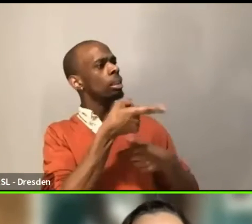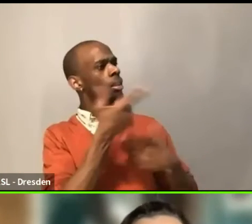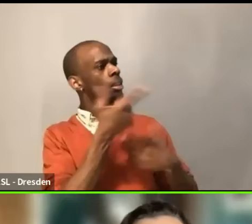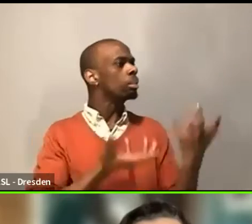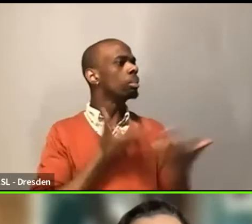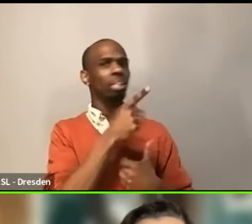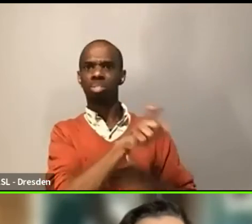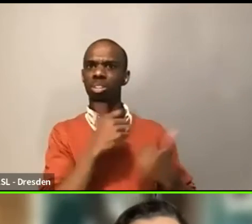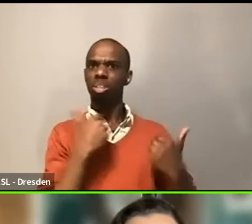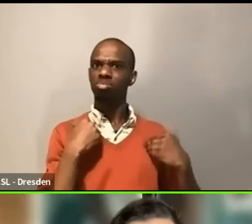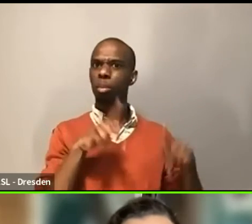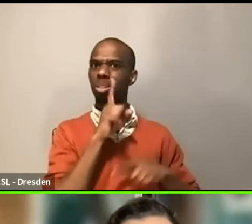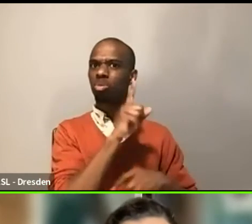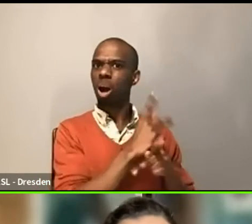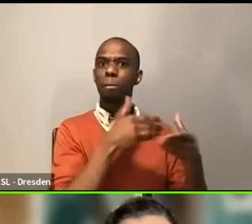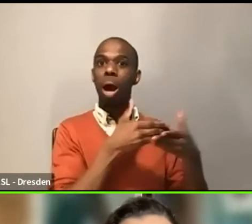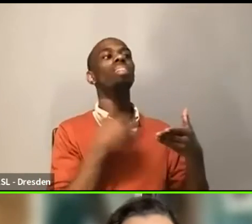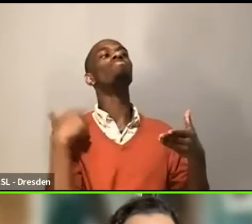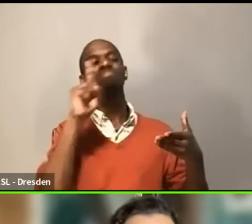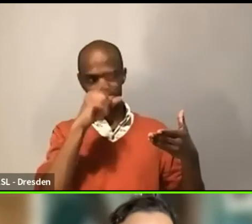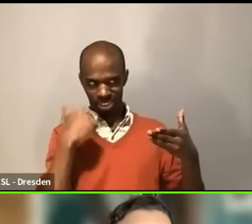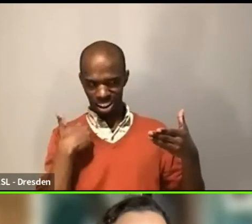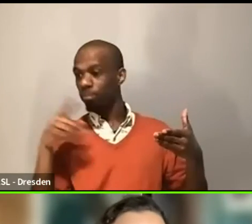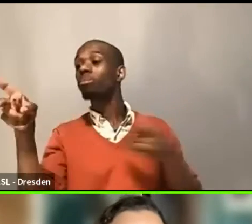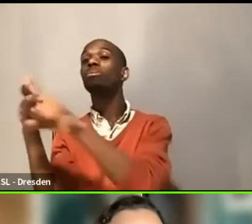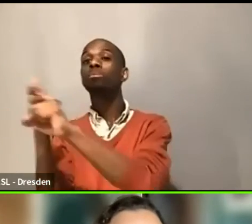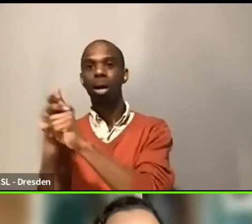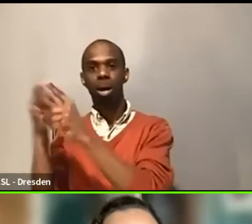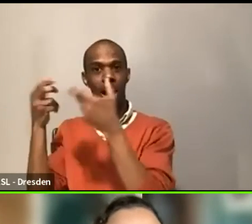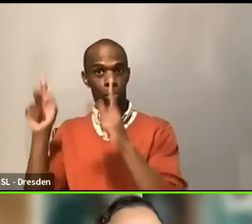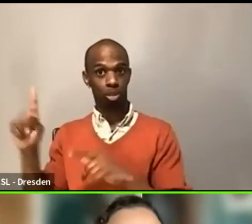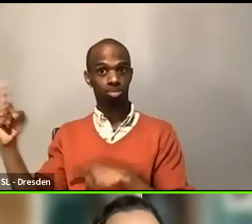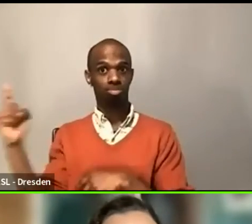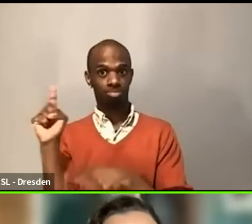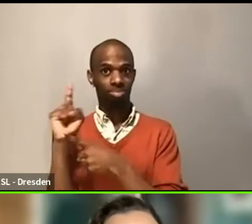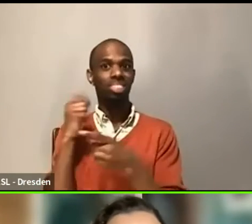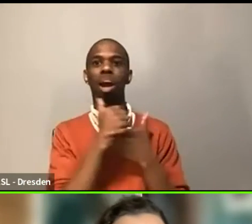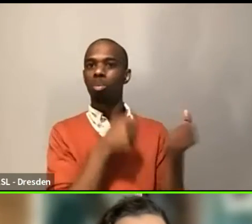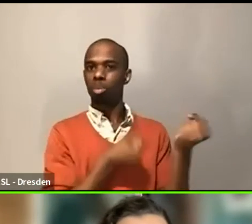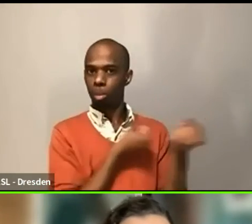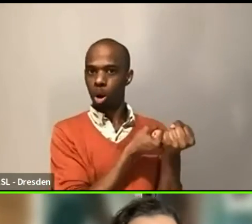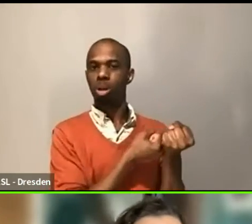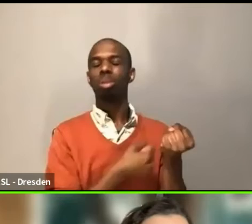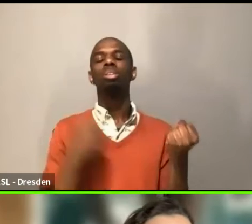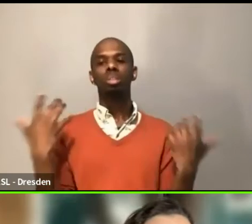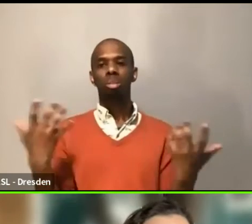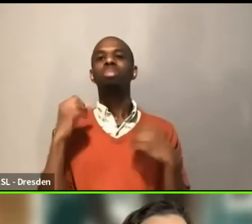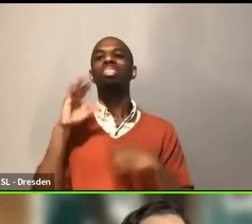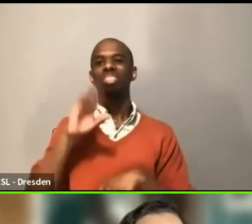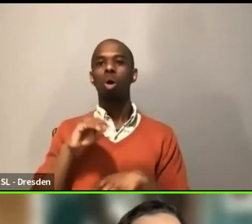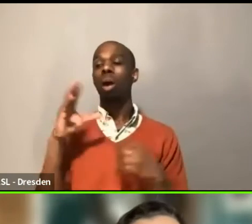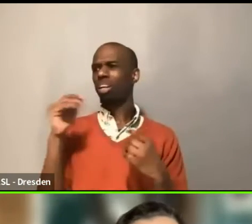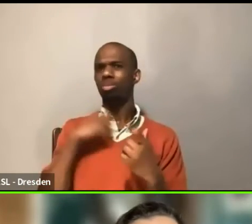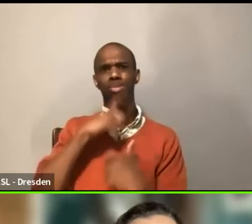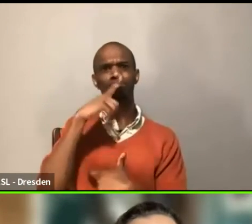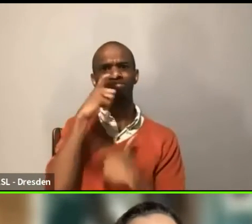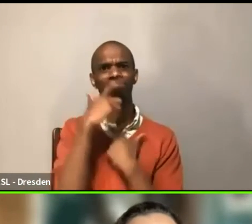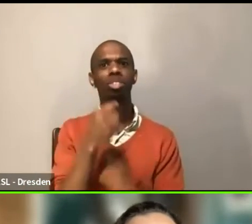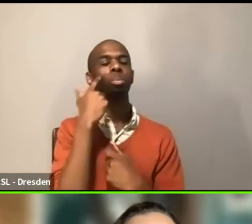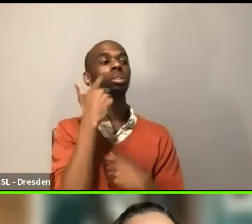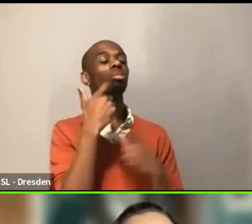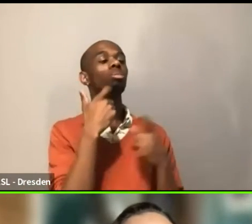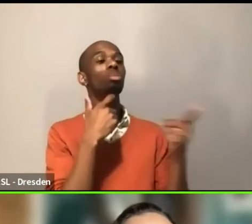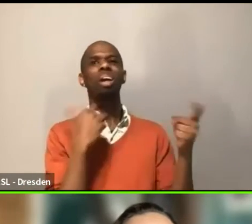couldn't have come here if this wasn't provided because it just didn't make sense financially. And they ended up in the show. Right. But